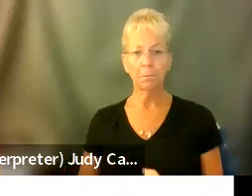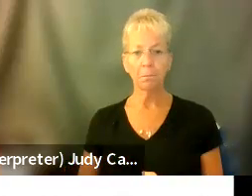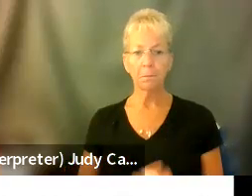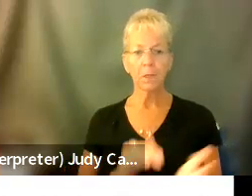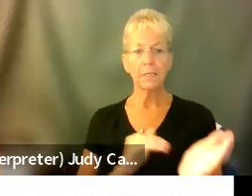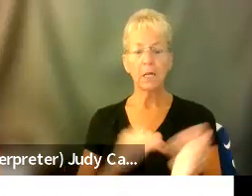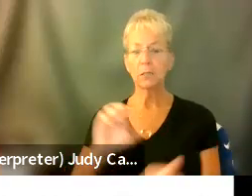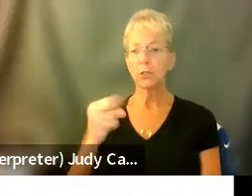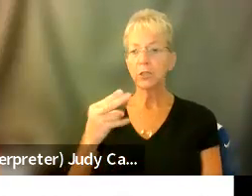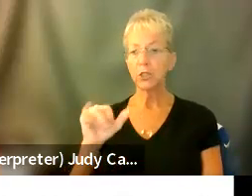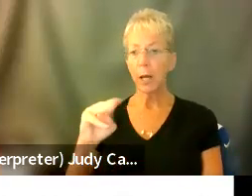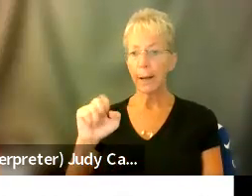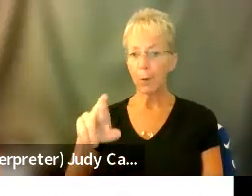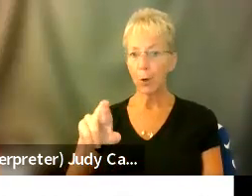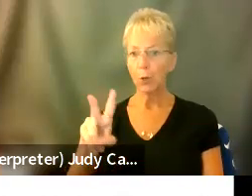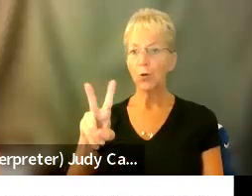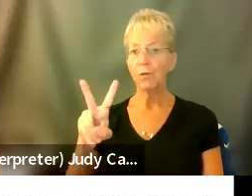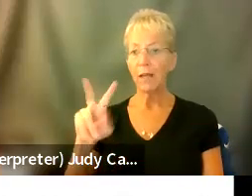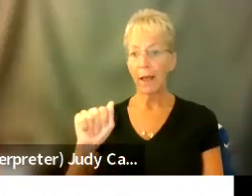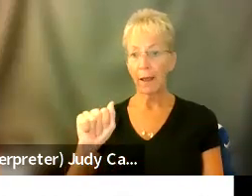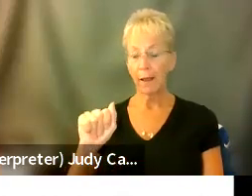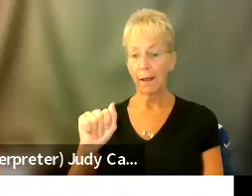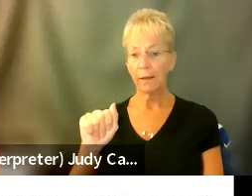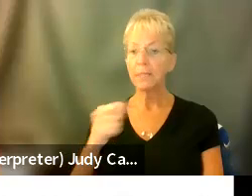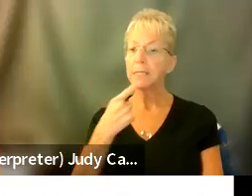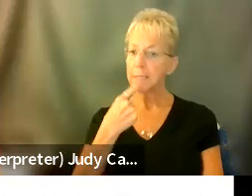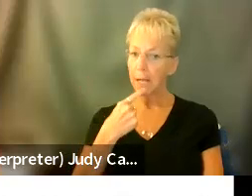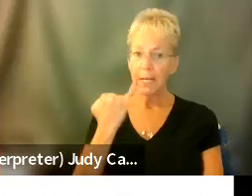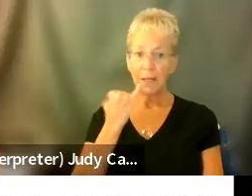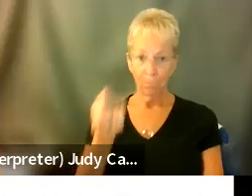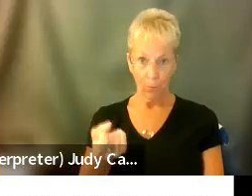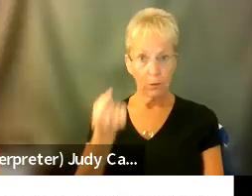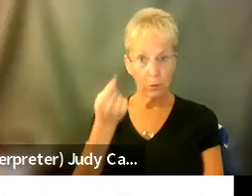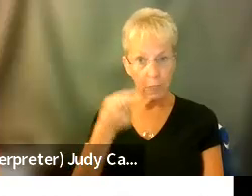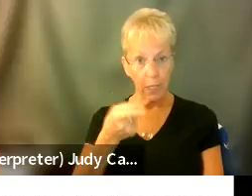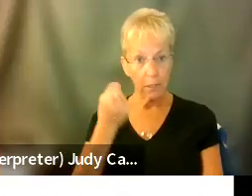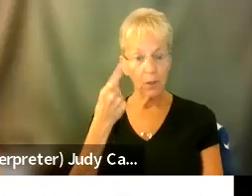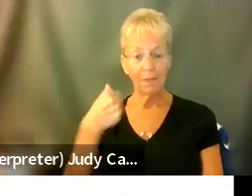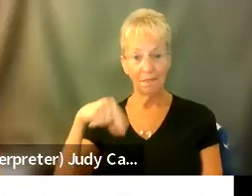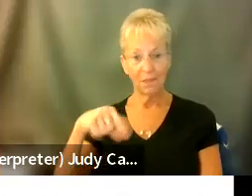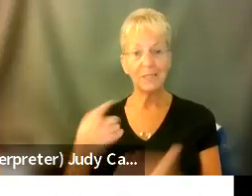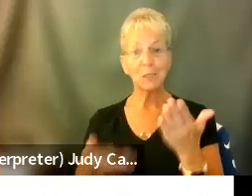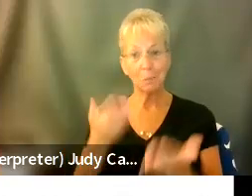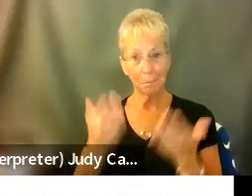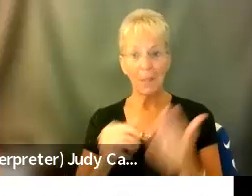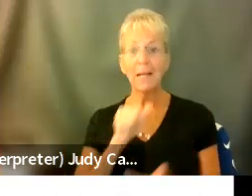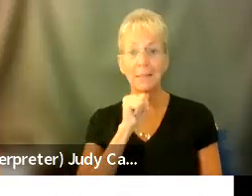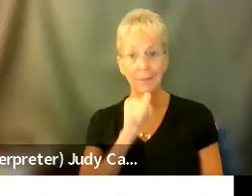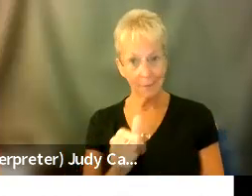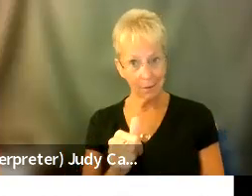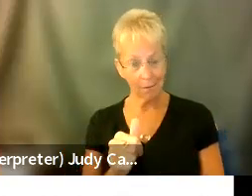Scheimer at UVA agreed. He said, as long as you understand that this may not, um,